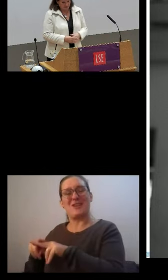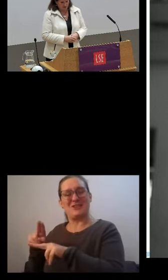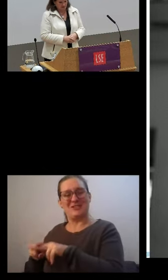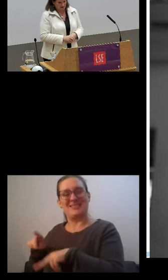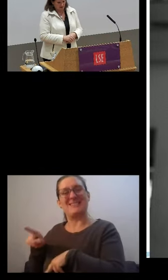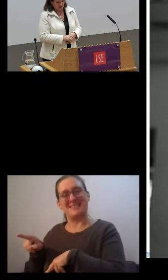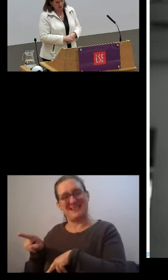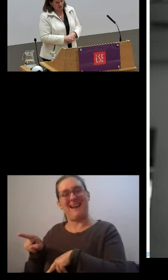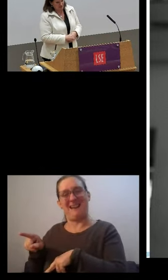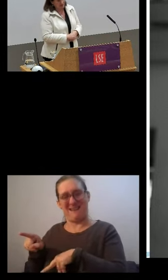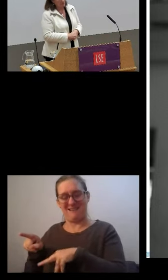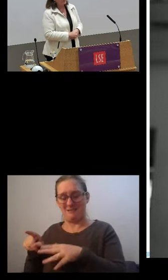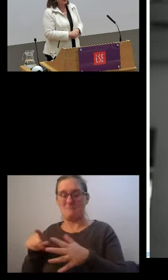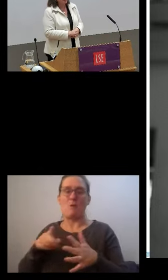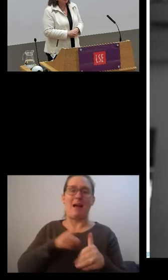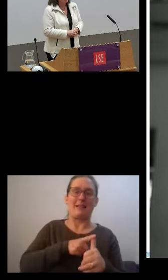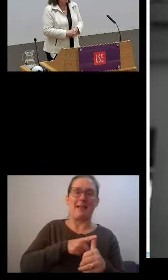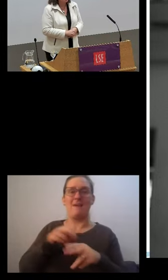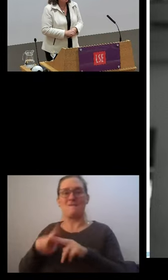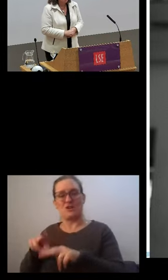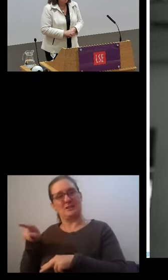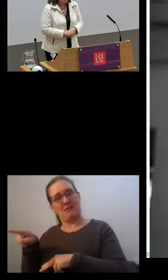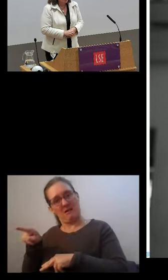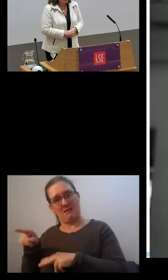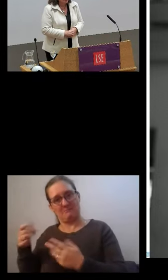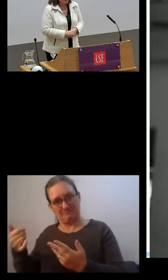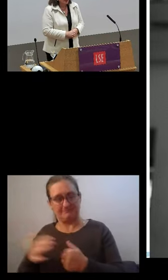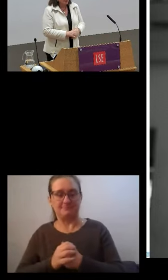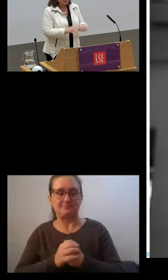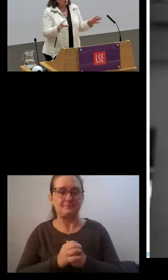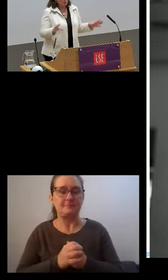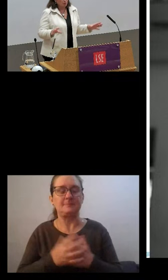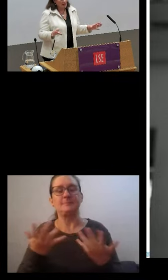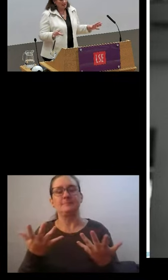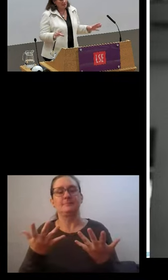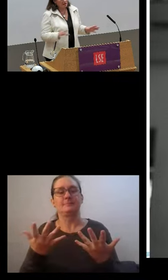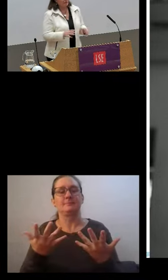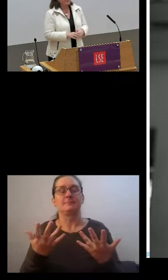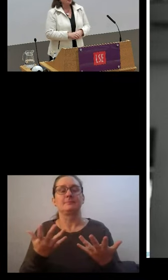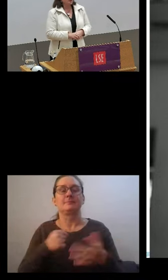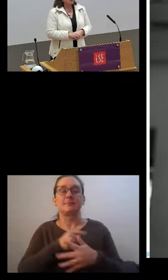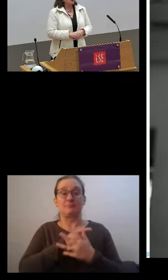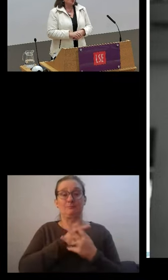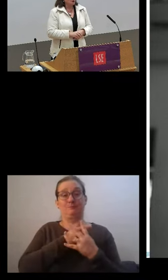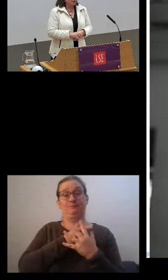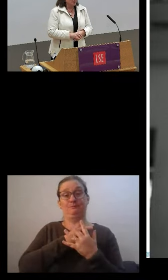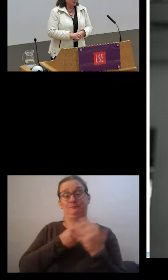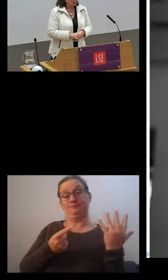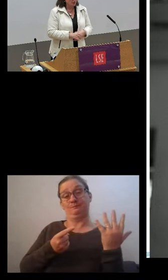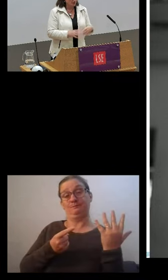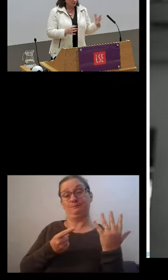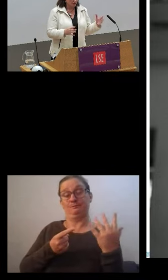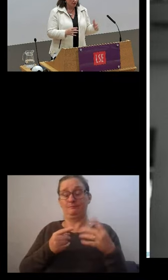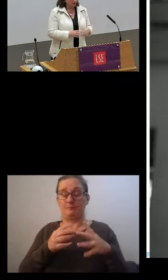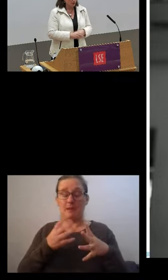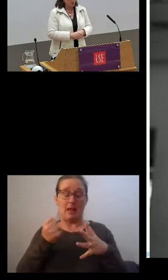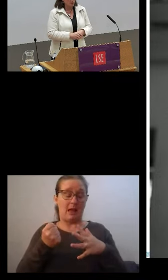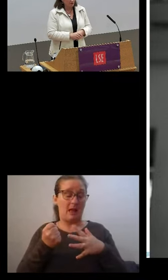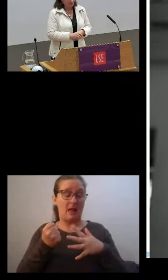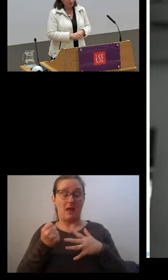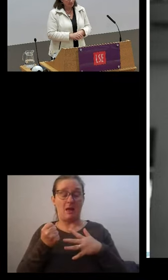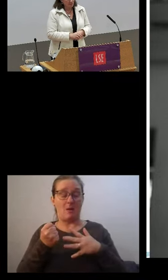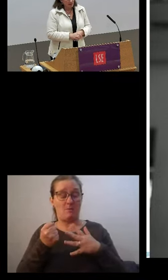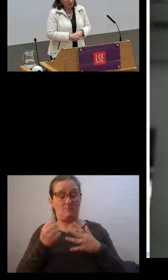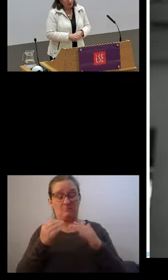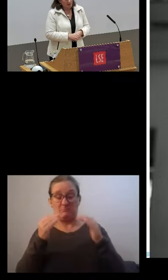this presentation afterwards. There are multiple ways of measuring poor quality employment, so I'm just going to show